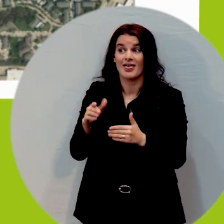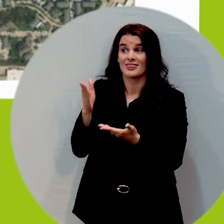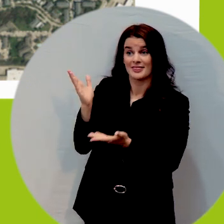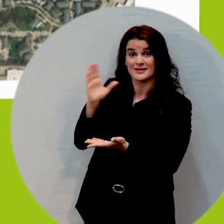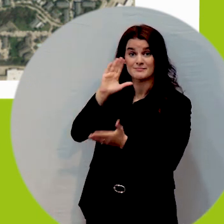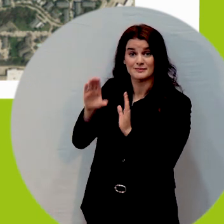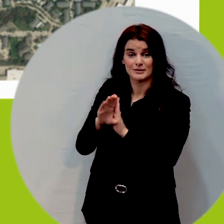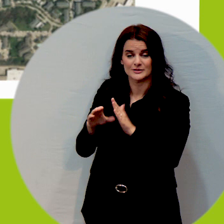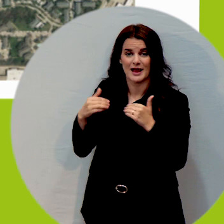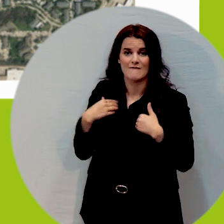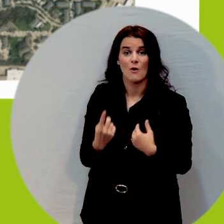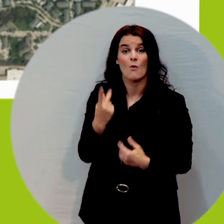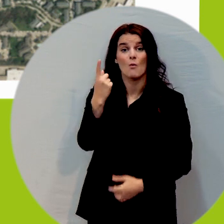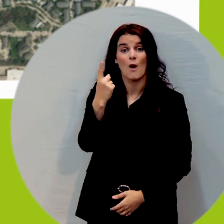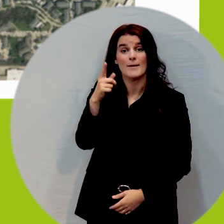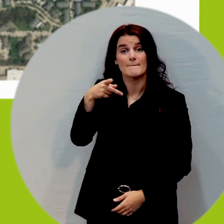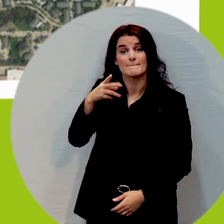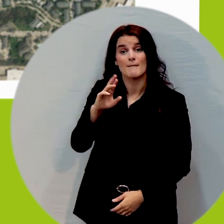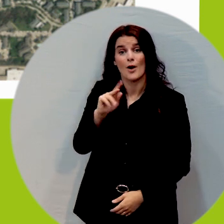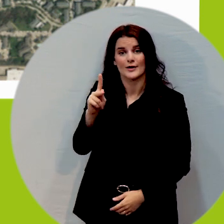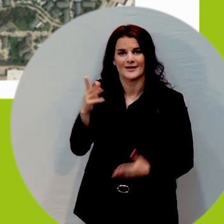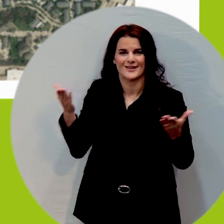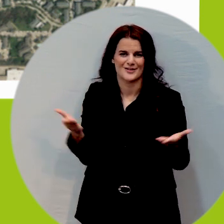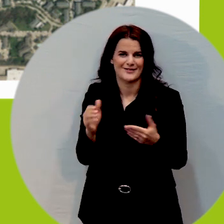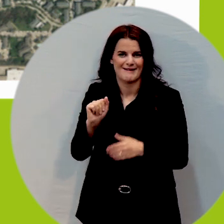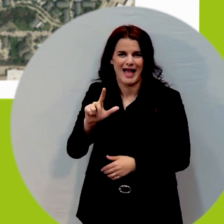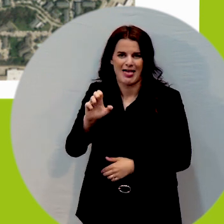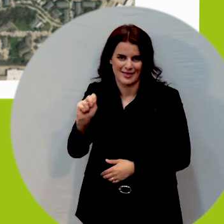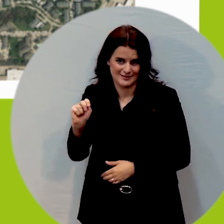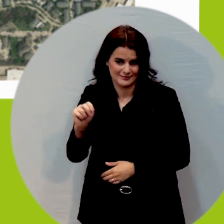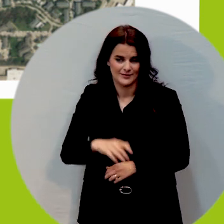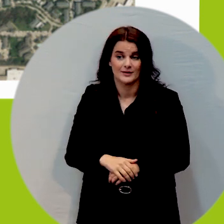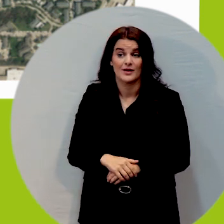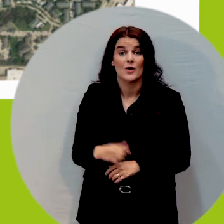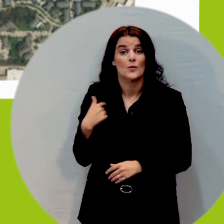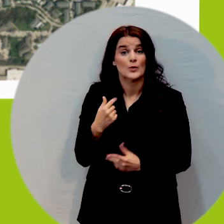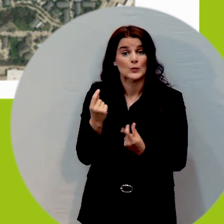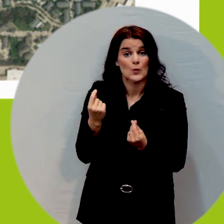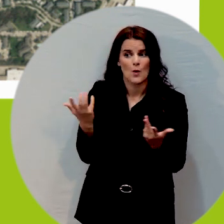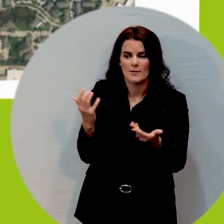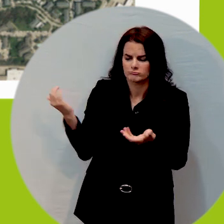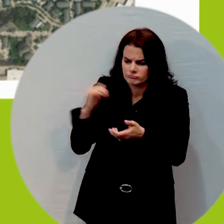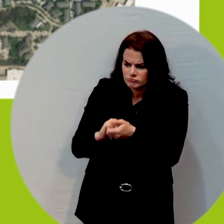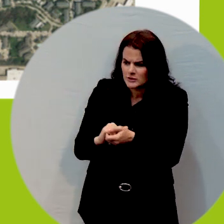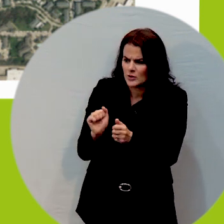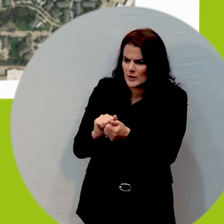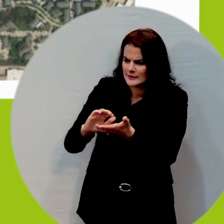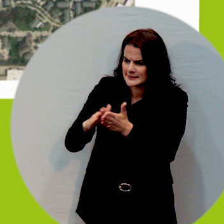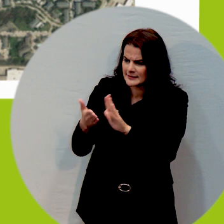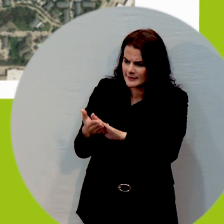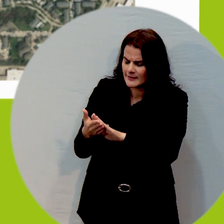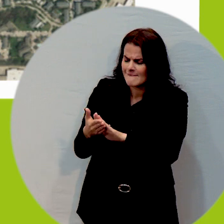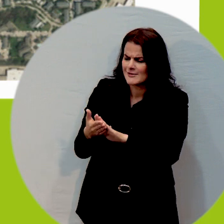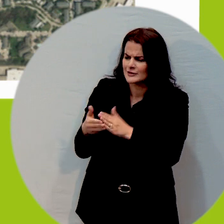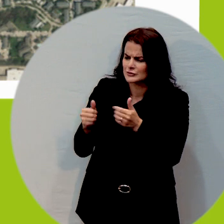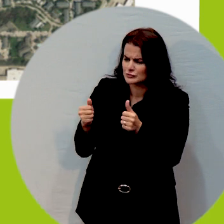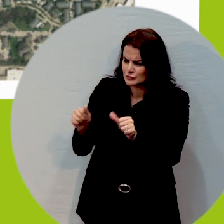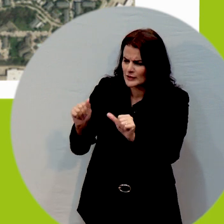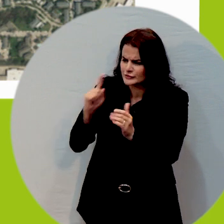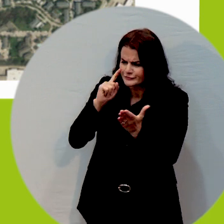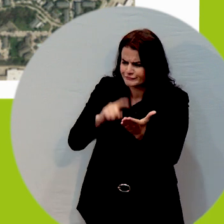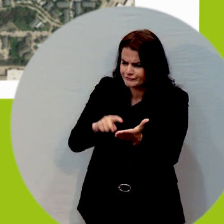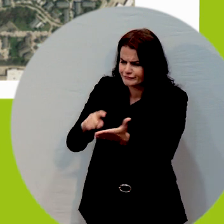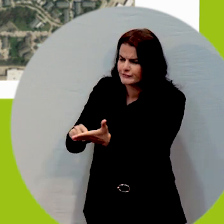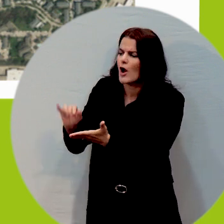and what we did before we started the project was to work closely with the city to identify exactly where we were going to be collecting